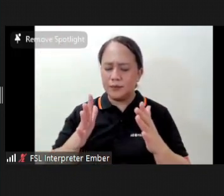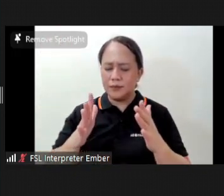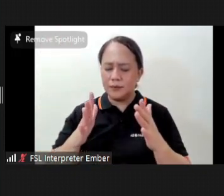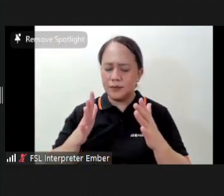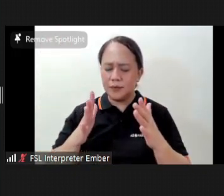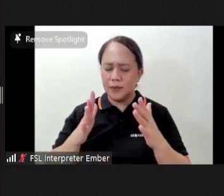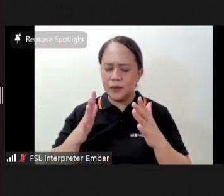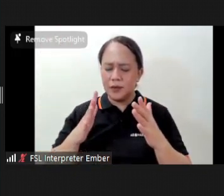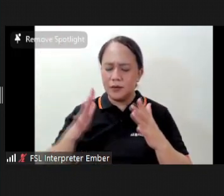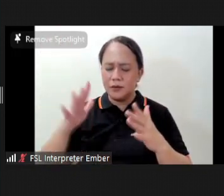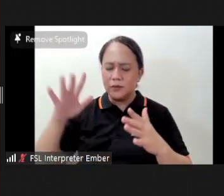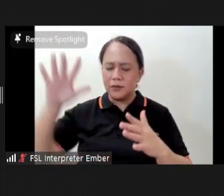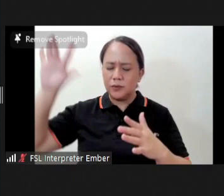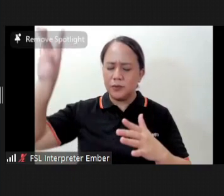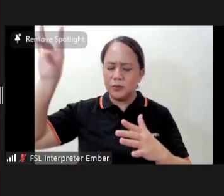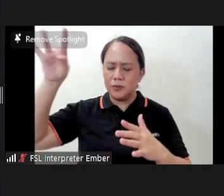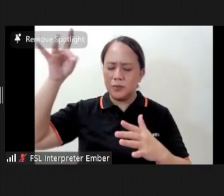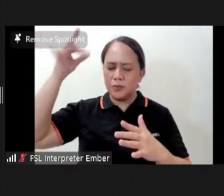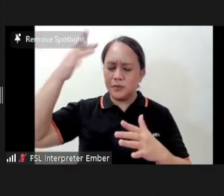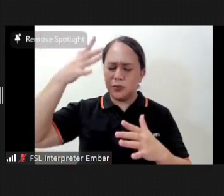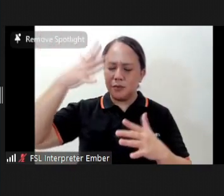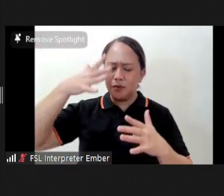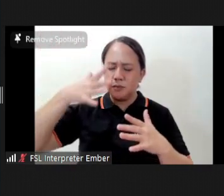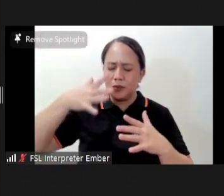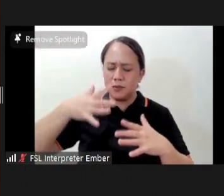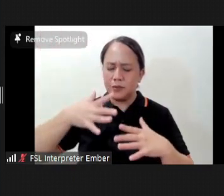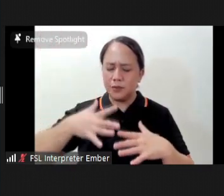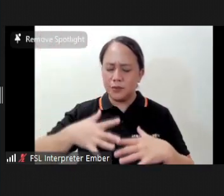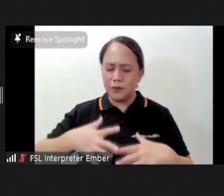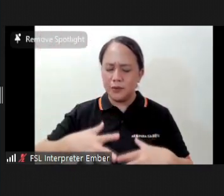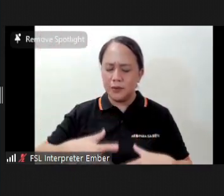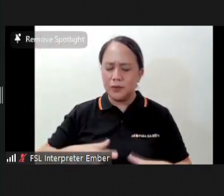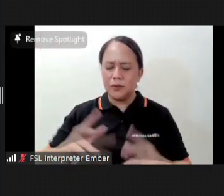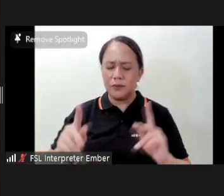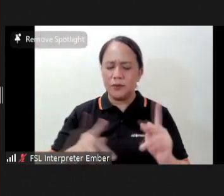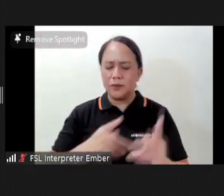To shine. On these people that you care for.